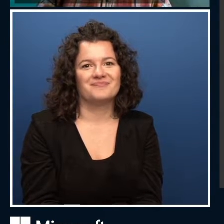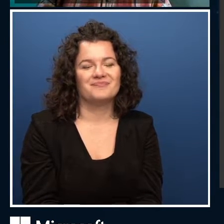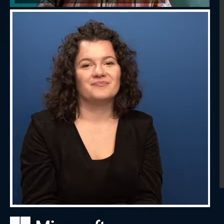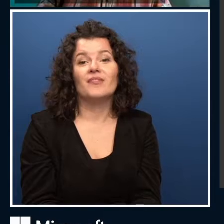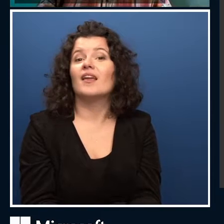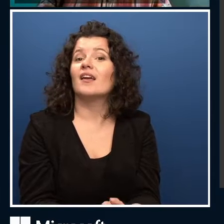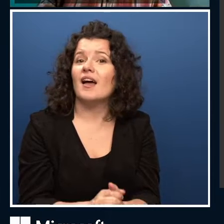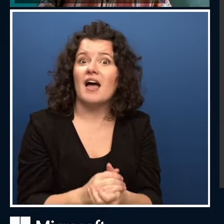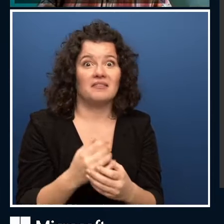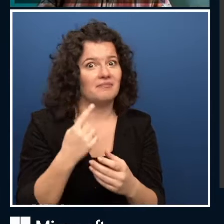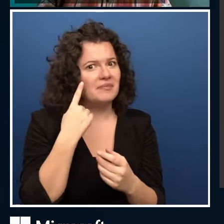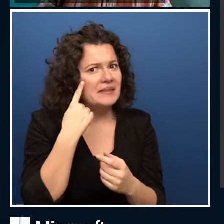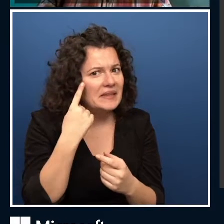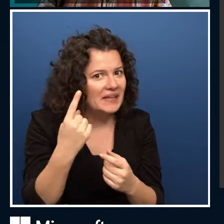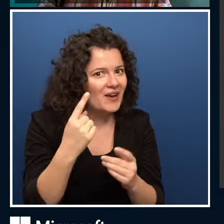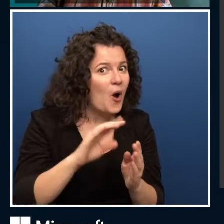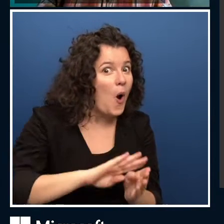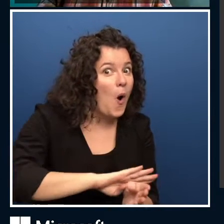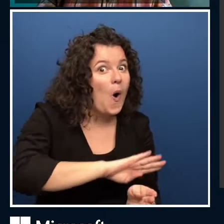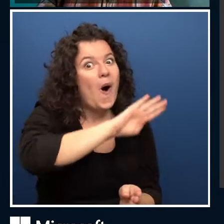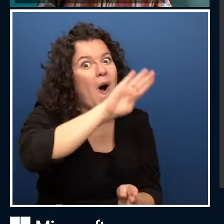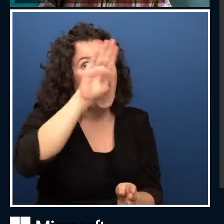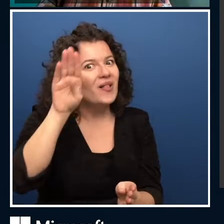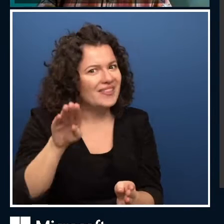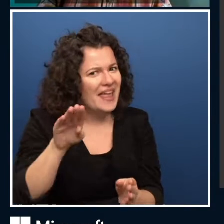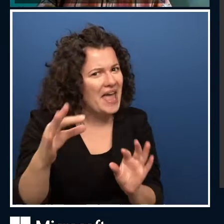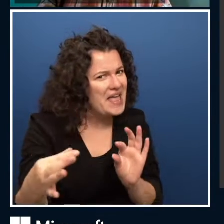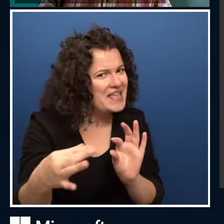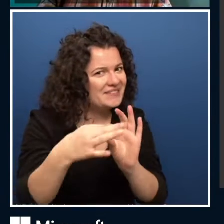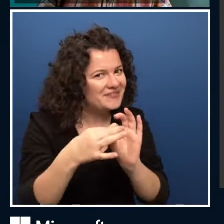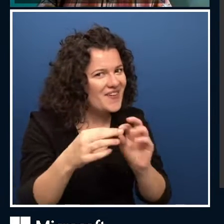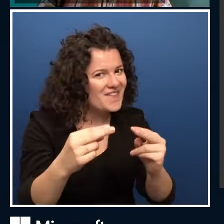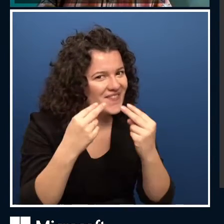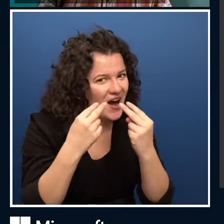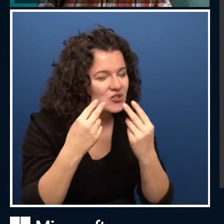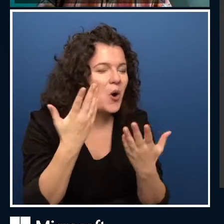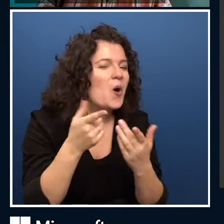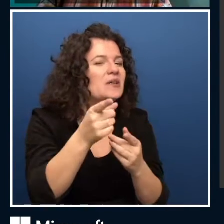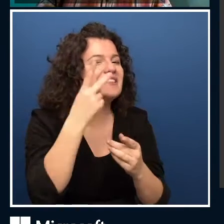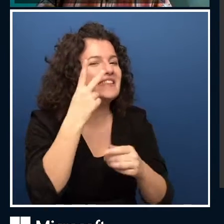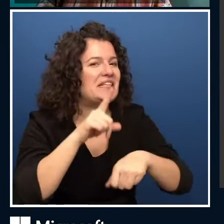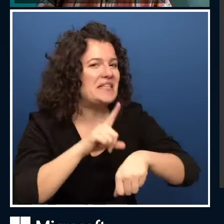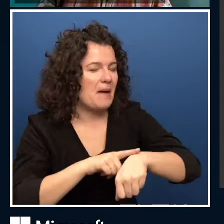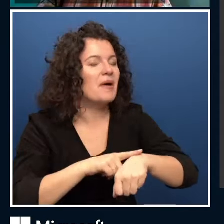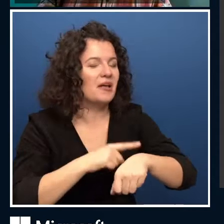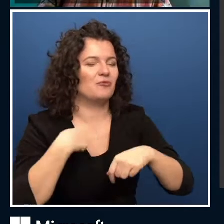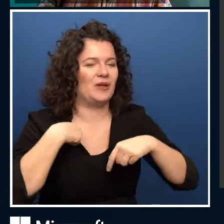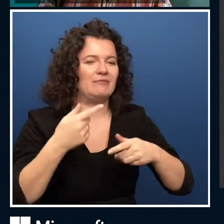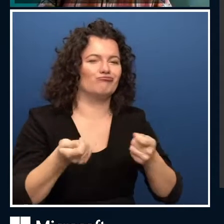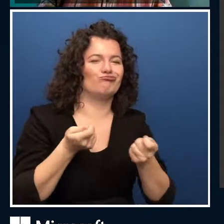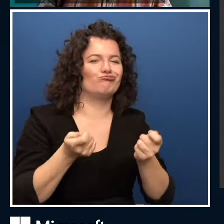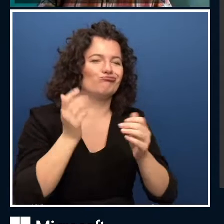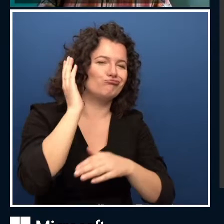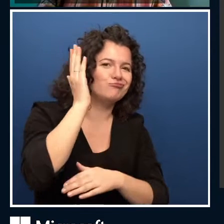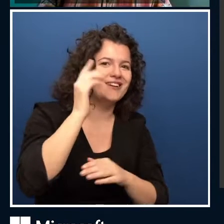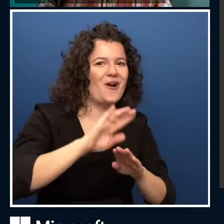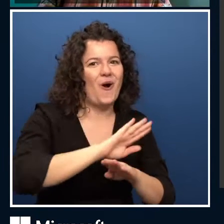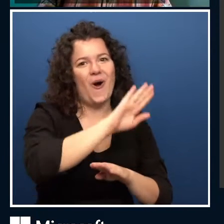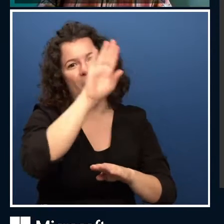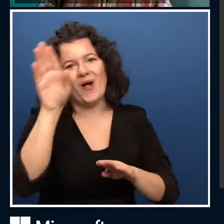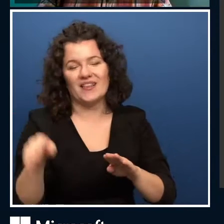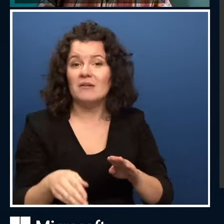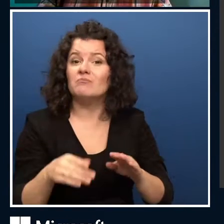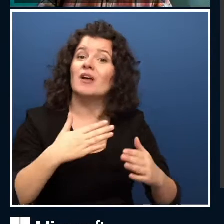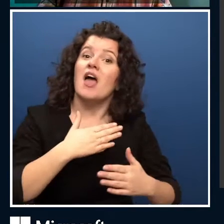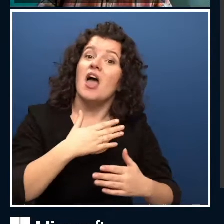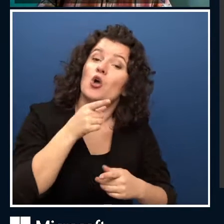as long as you can spend with us. And some of the pieces of information that I wanted you to know is, please, if you're enjoying yourself, message